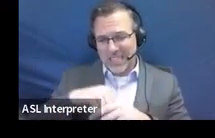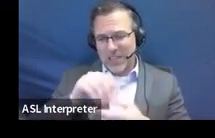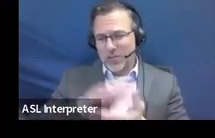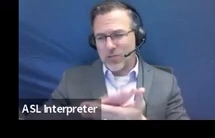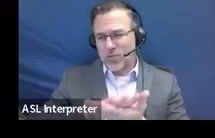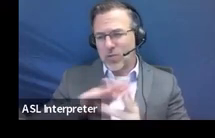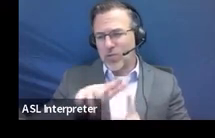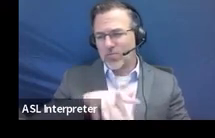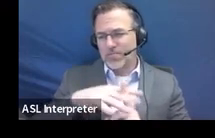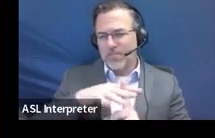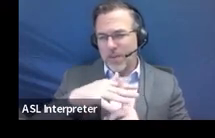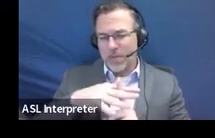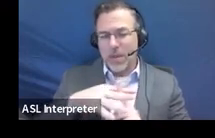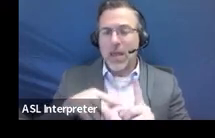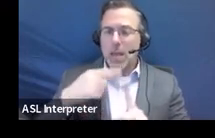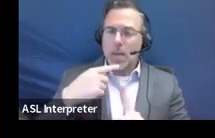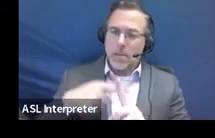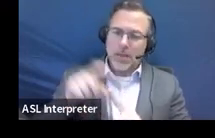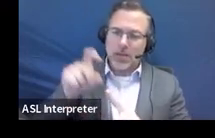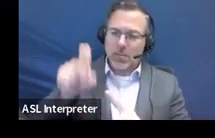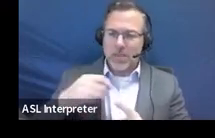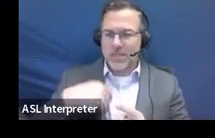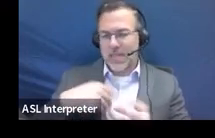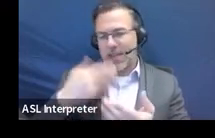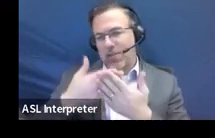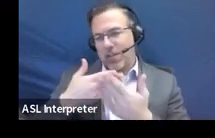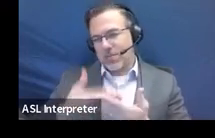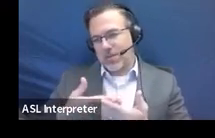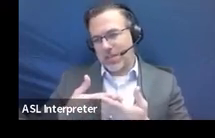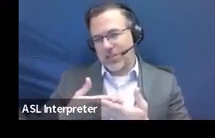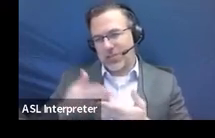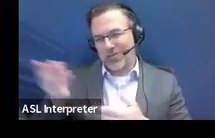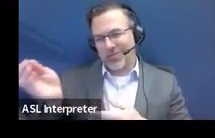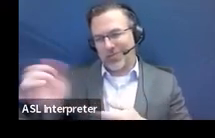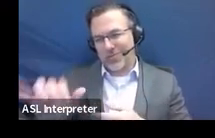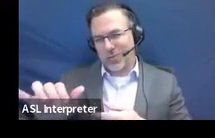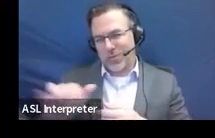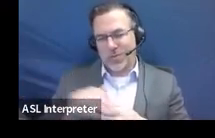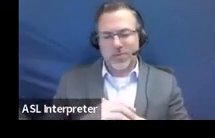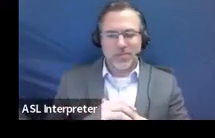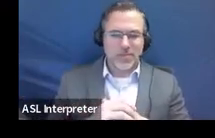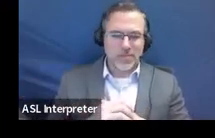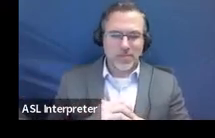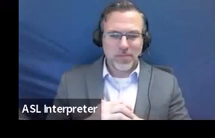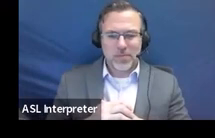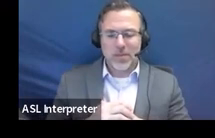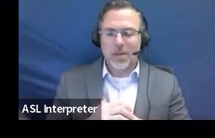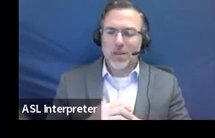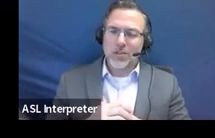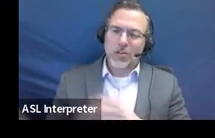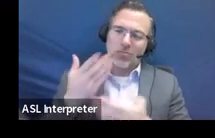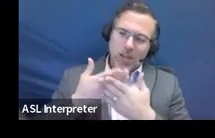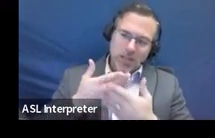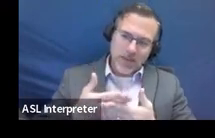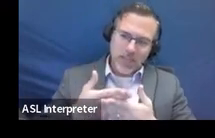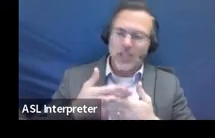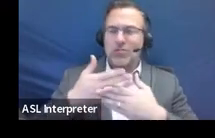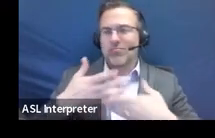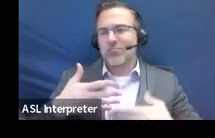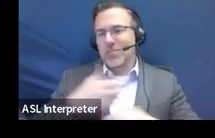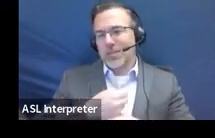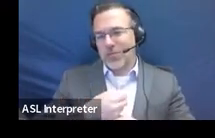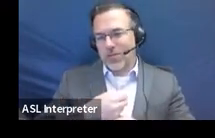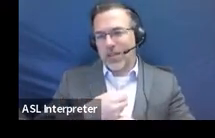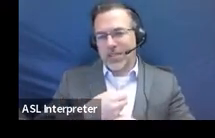there needs to be documentation. So, this is where you include that documentation and summarize those relevant findings from